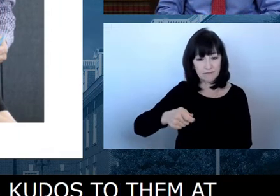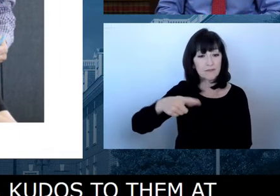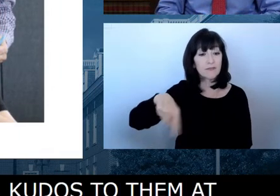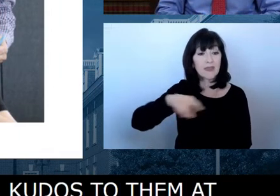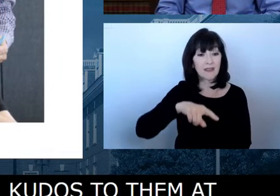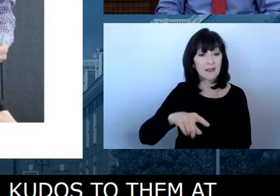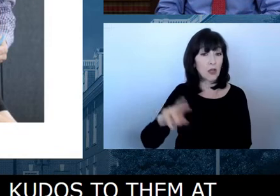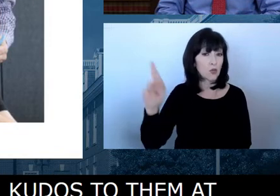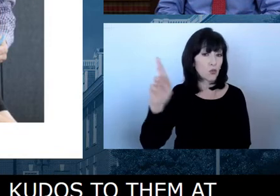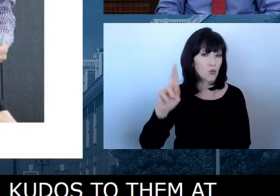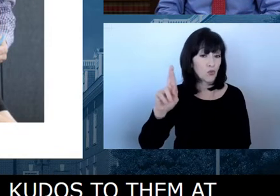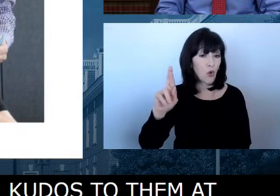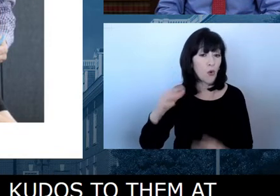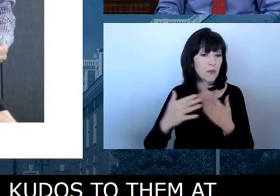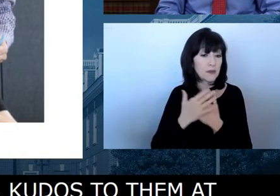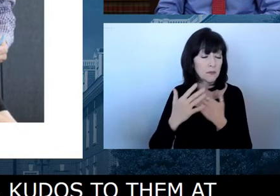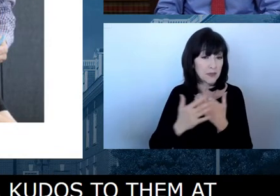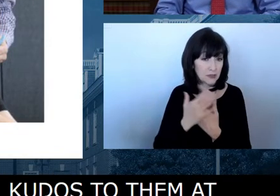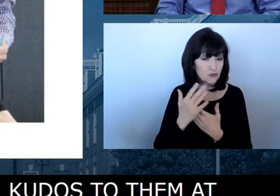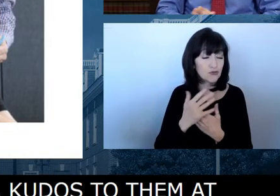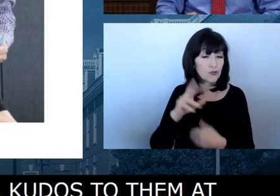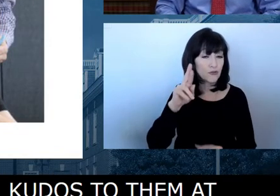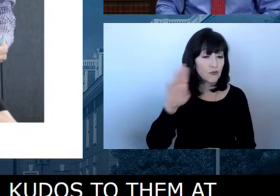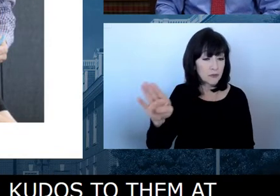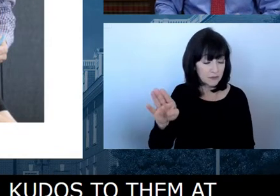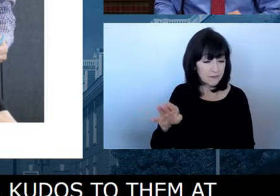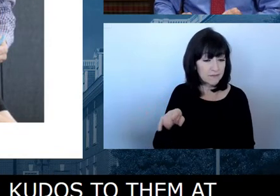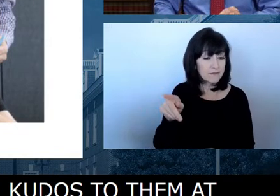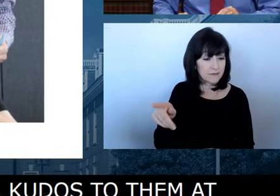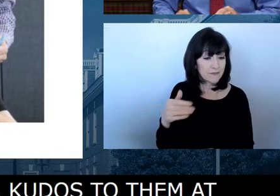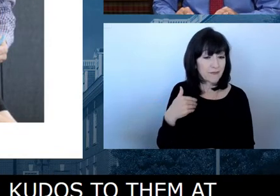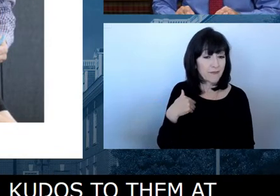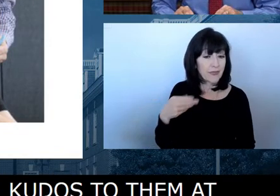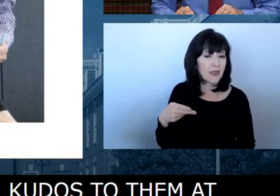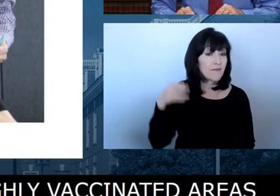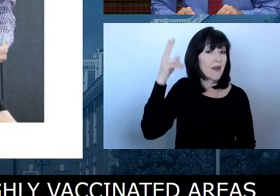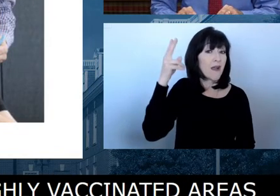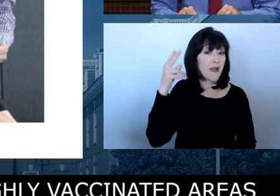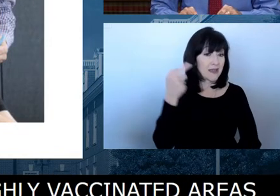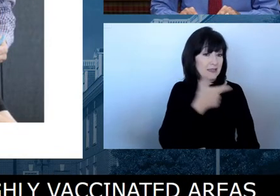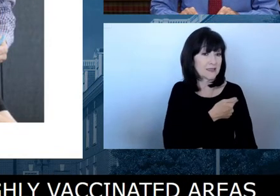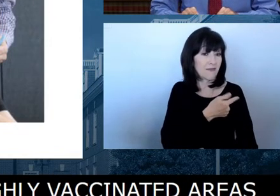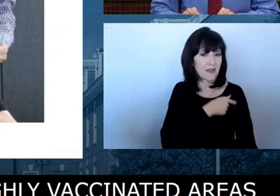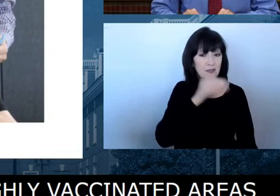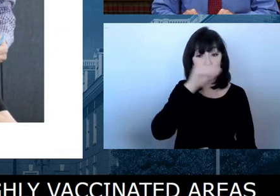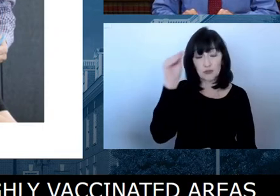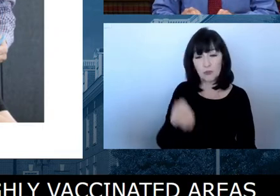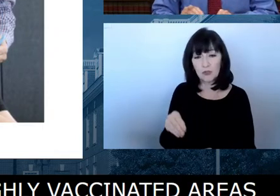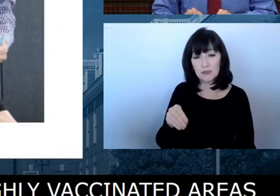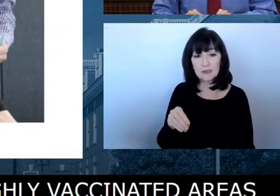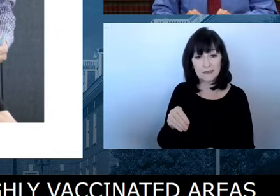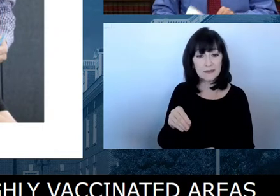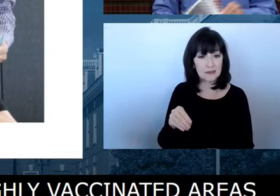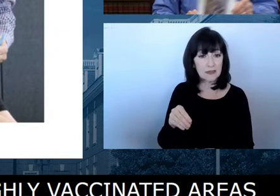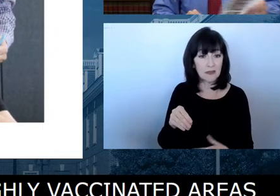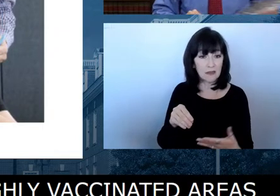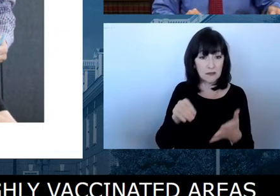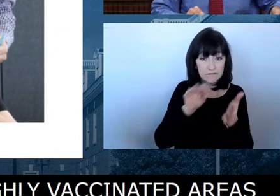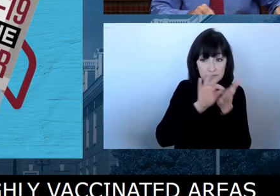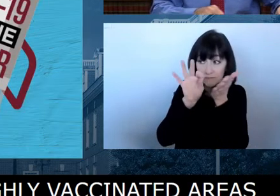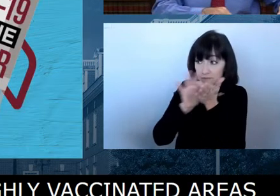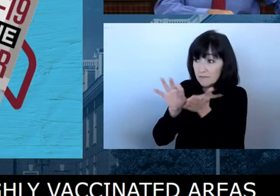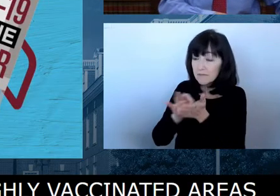Lewis general area. They have probably the highest vaccination rates in our state. So we appreciate the